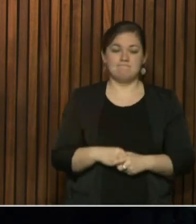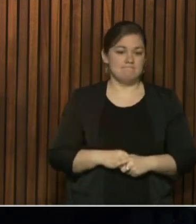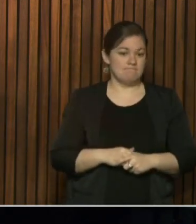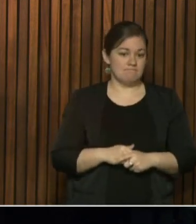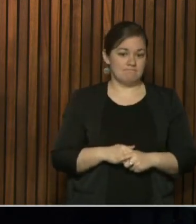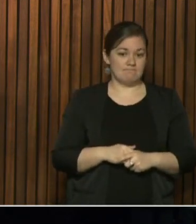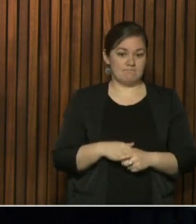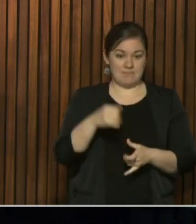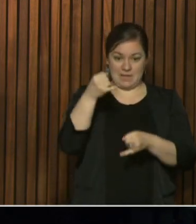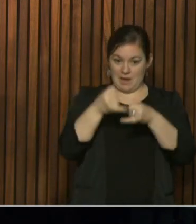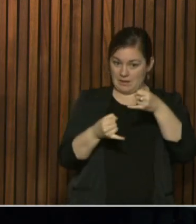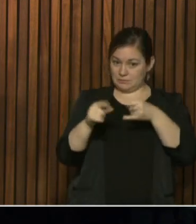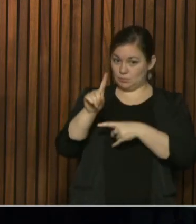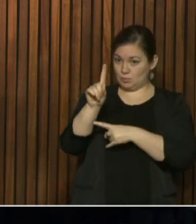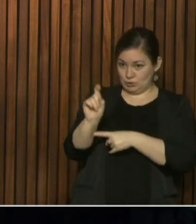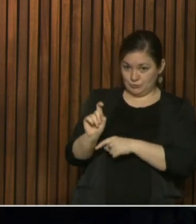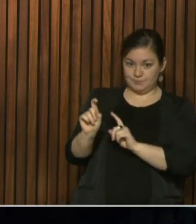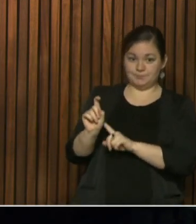caller.